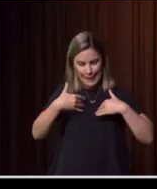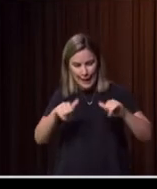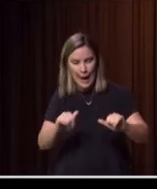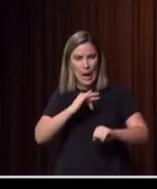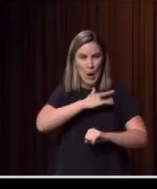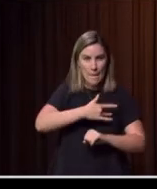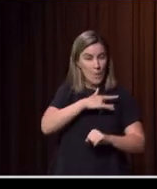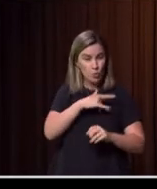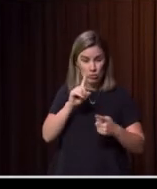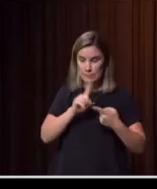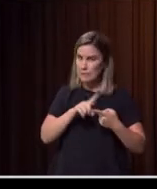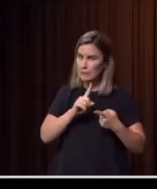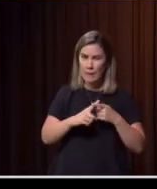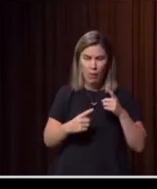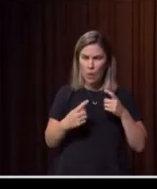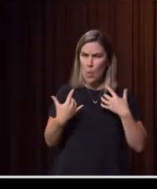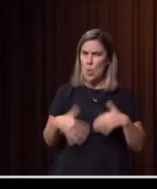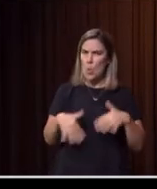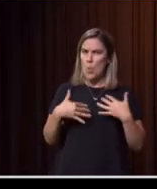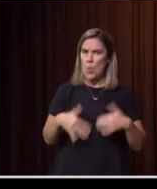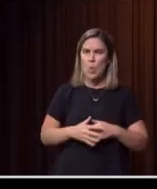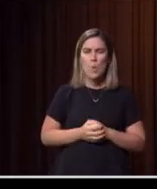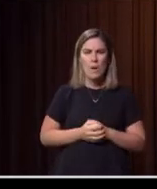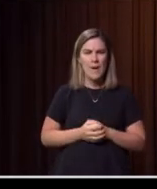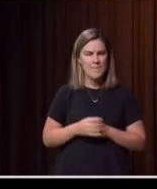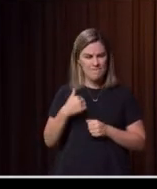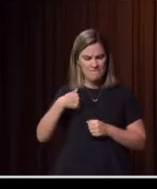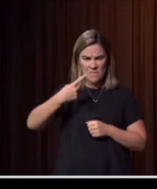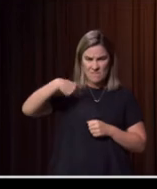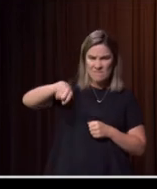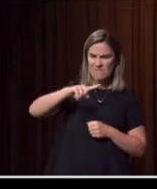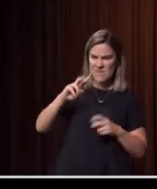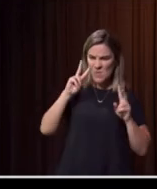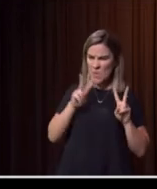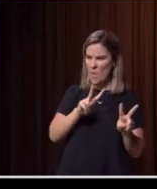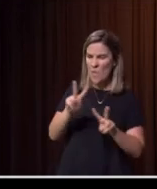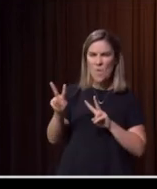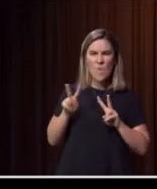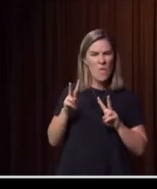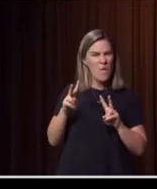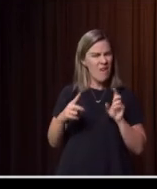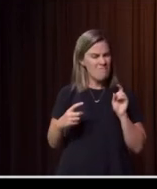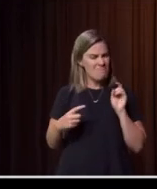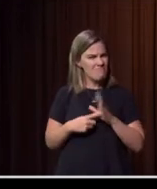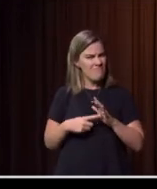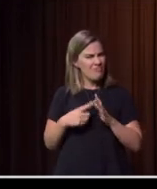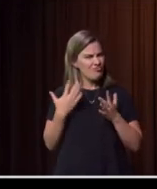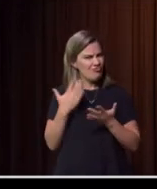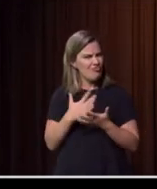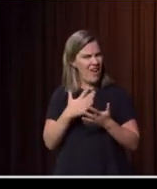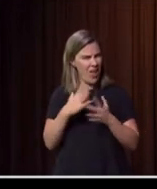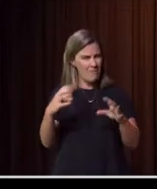together and share their stories, one of the most powerful things I've seen over and over again in materials